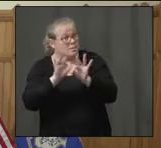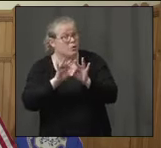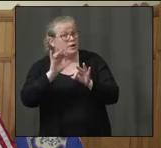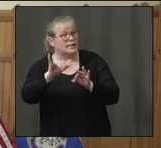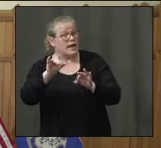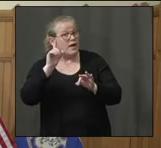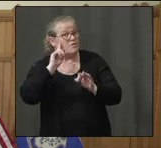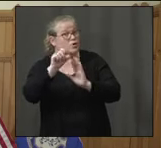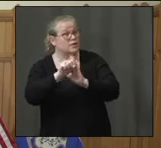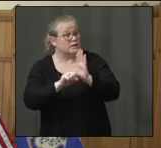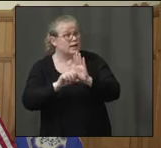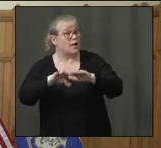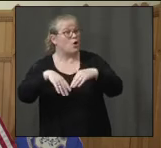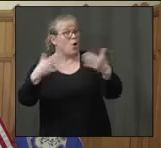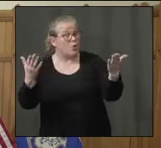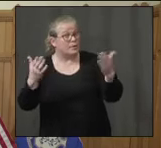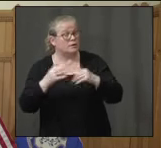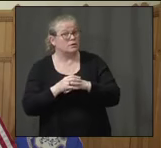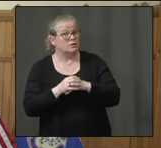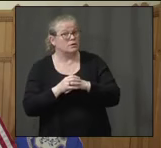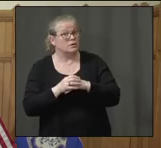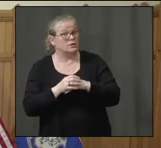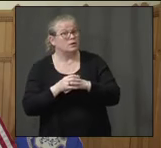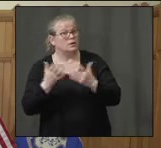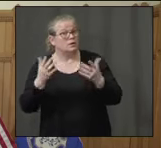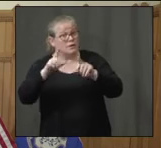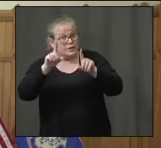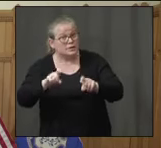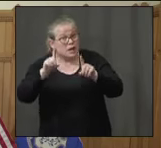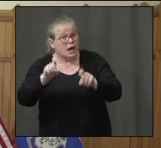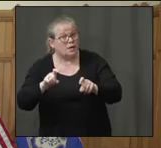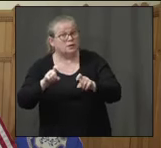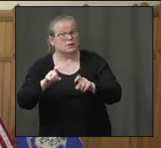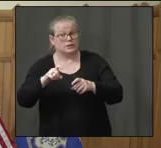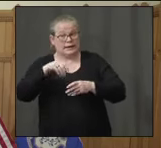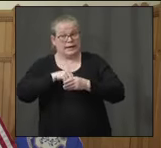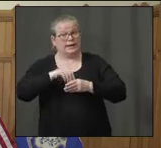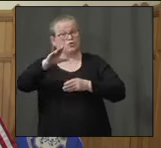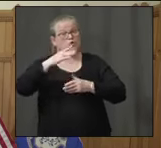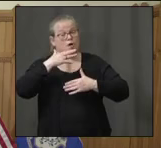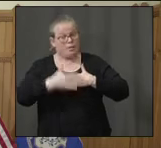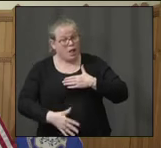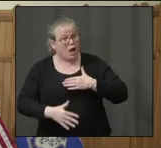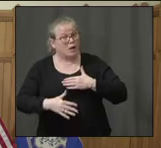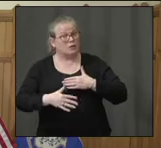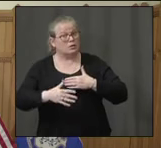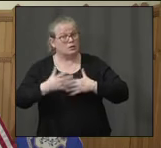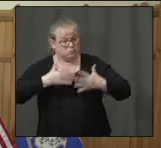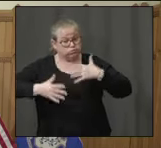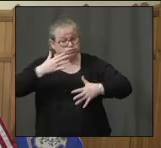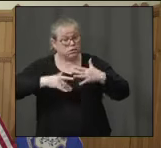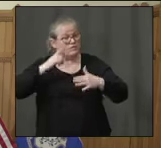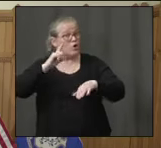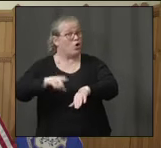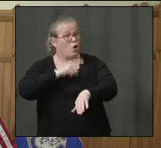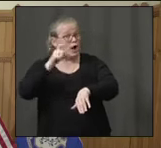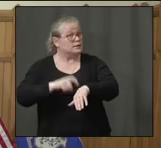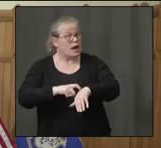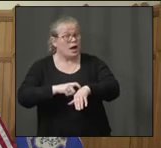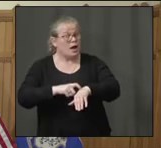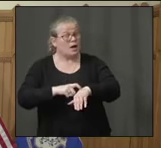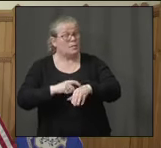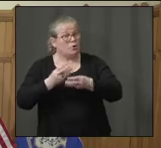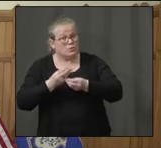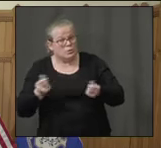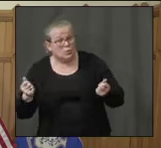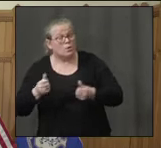up and running? Does it stay in the bloodstream long enough? It sounds like it kind of fades out of the bloodstream. Maybe you could educate us on this. I